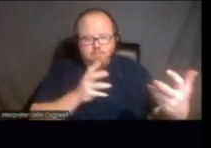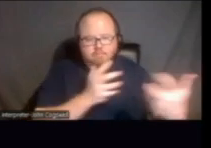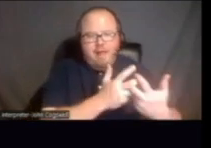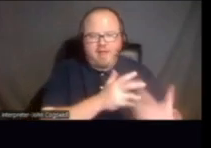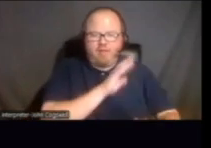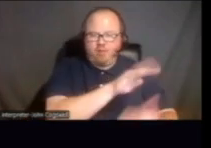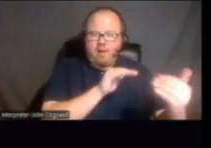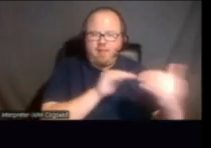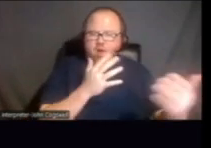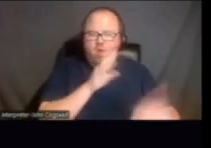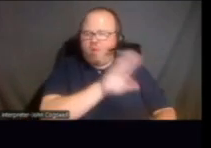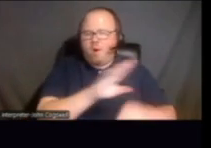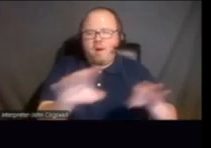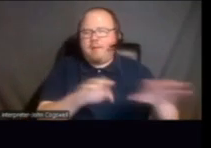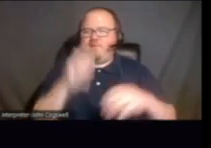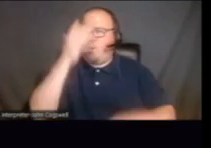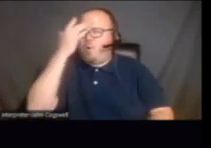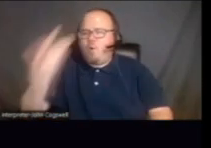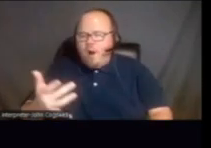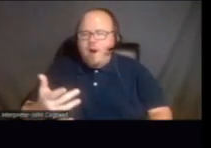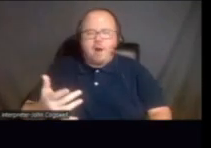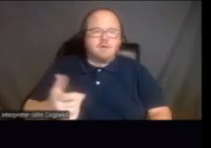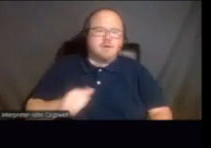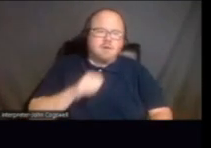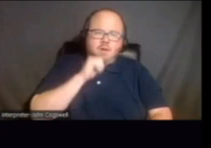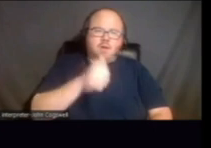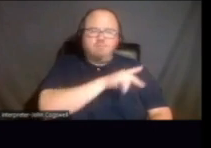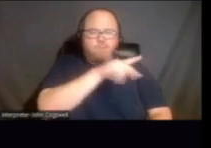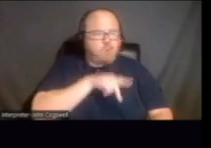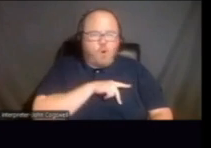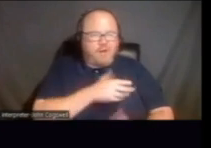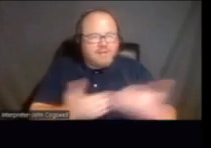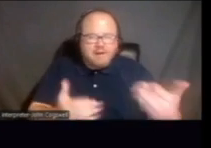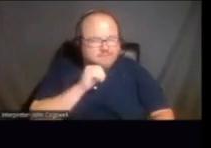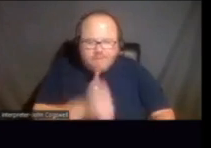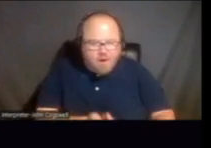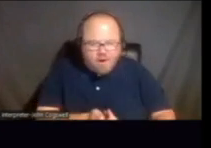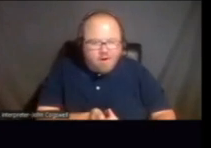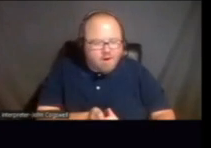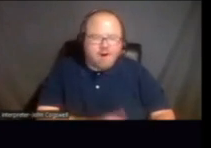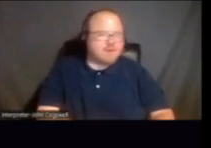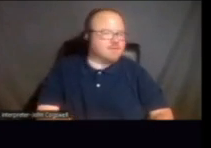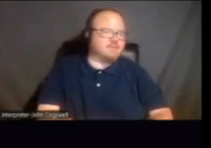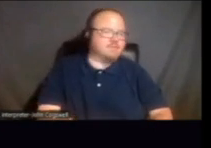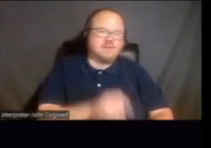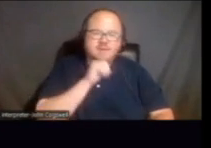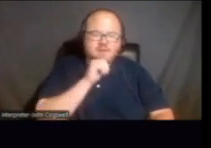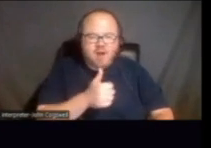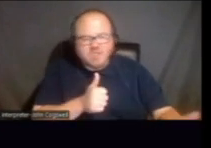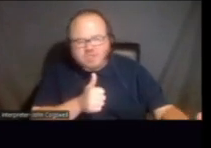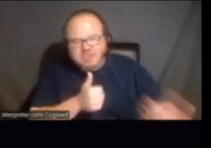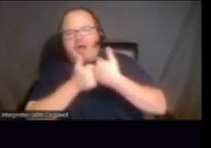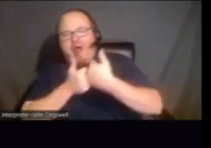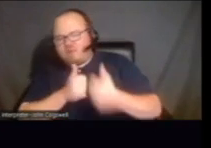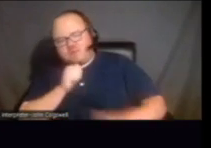is the way, you know, it is. It's not a personal thing, right? And it's like, it's not a challenge or